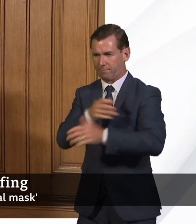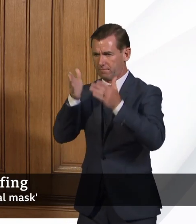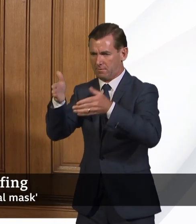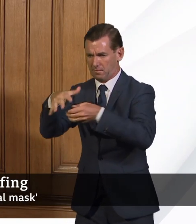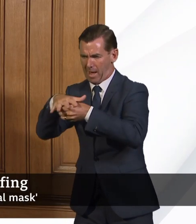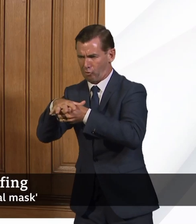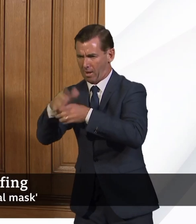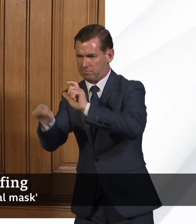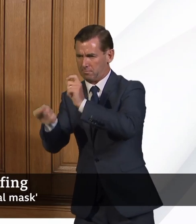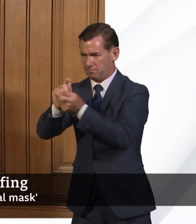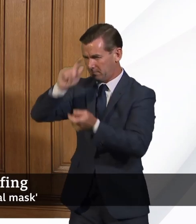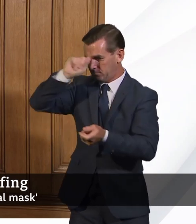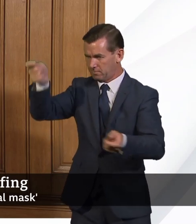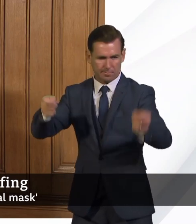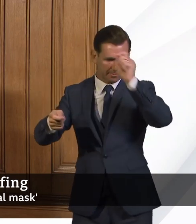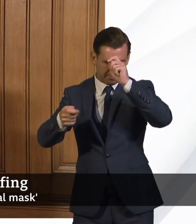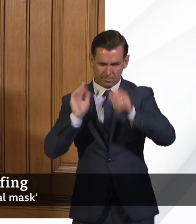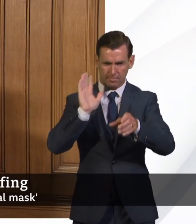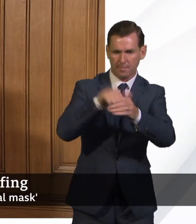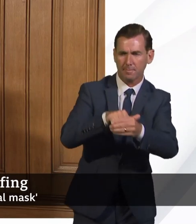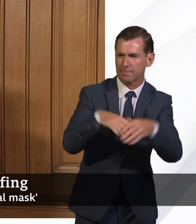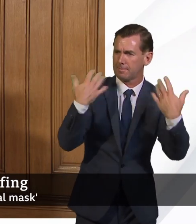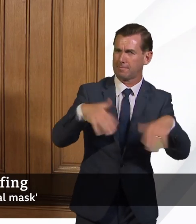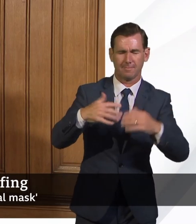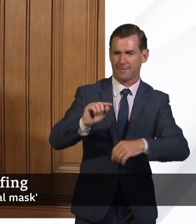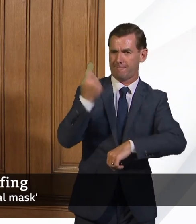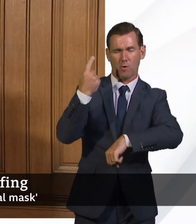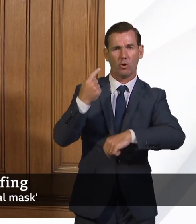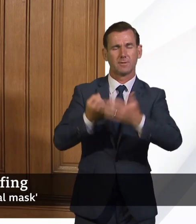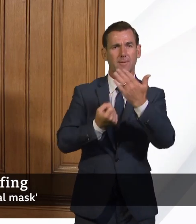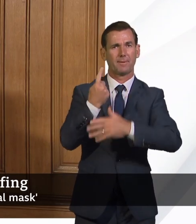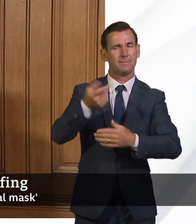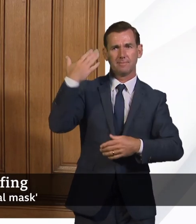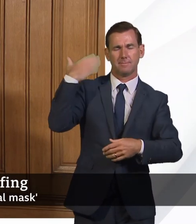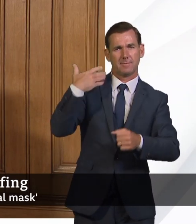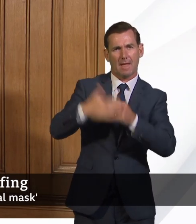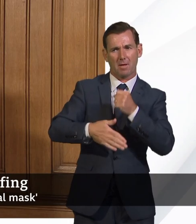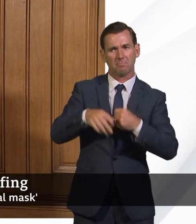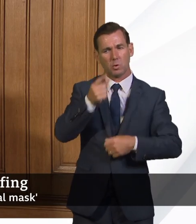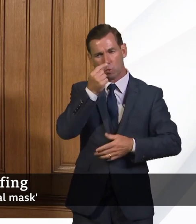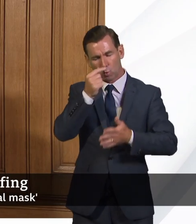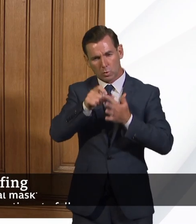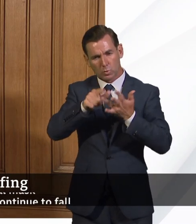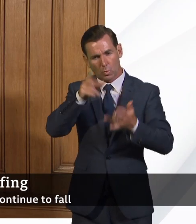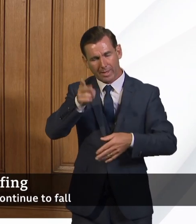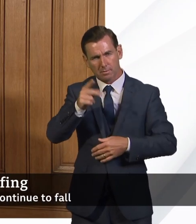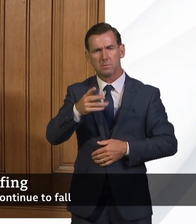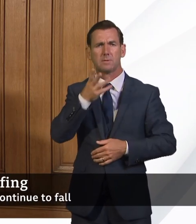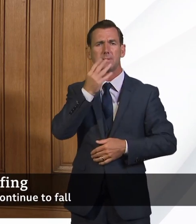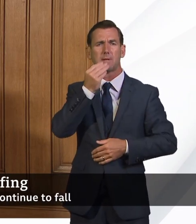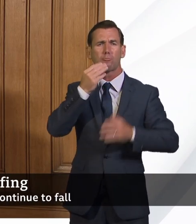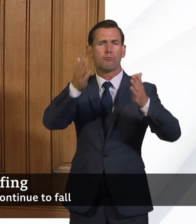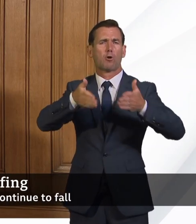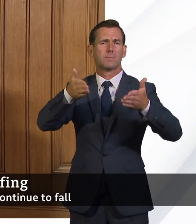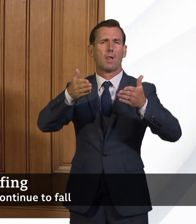flexibly in ways that they may not have done previously. And that will be possible again, going forward. The Nightingale hospitals were built,